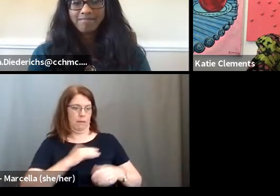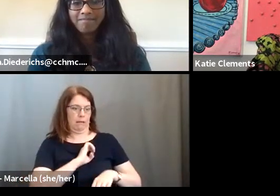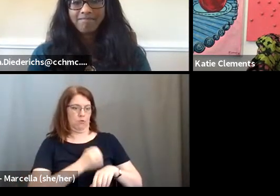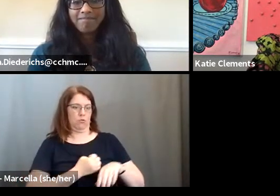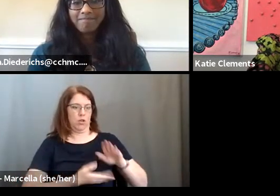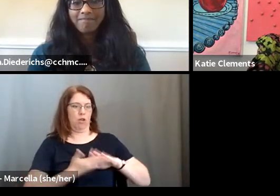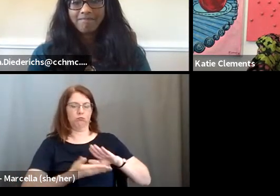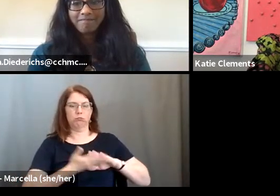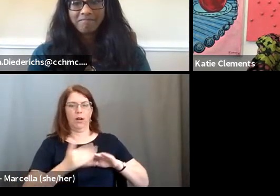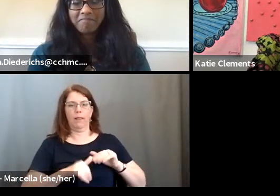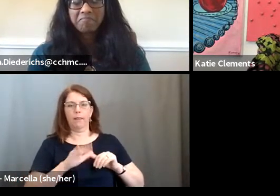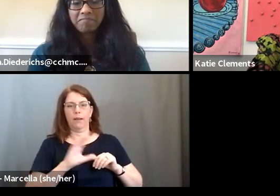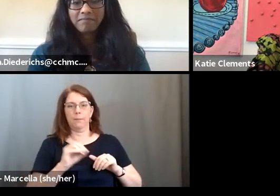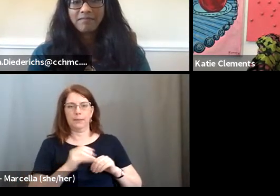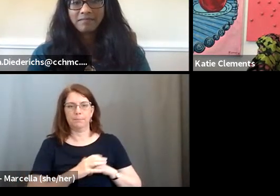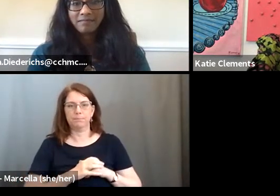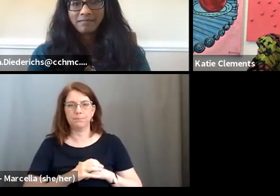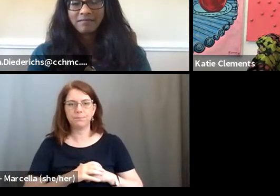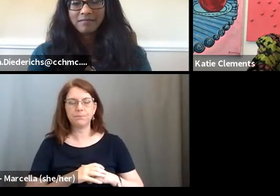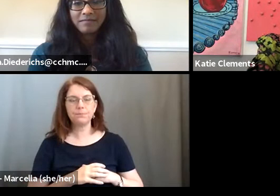that's great.